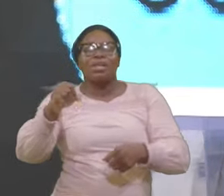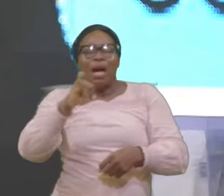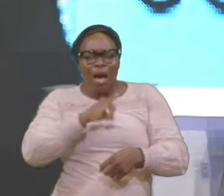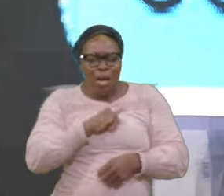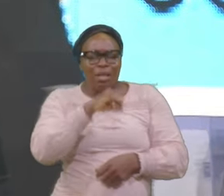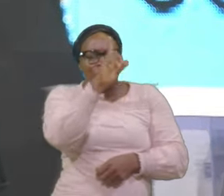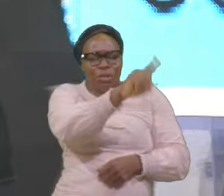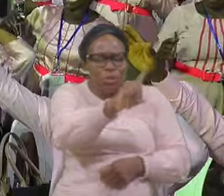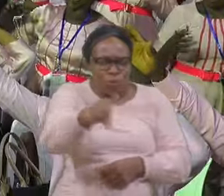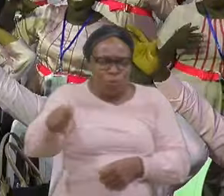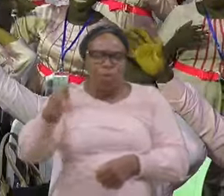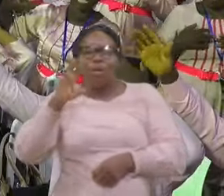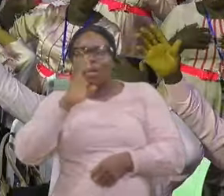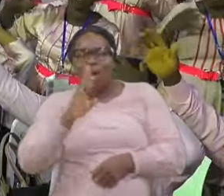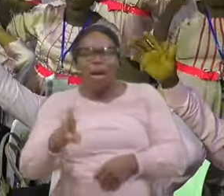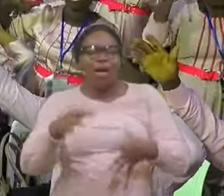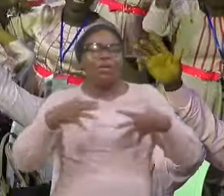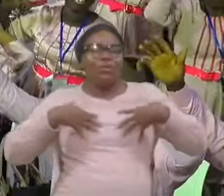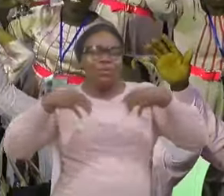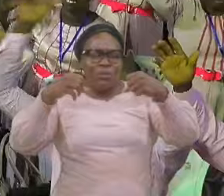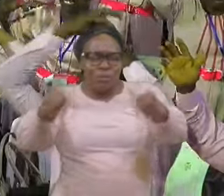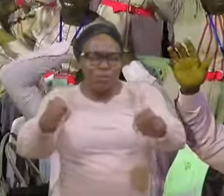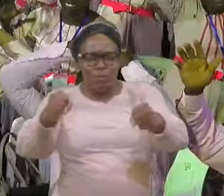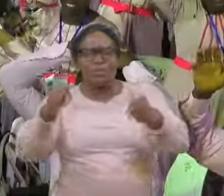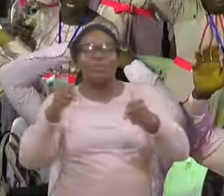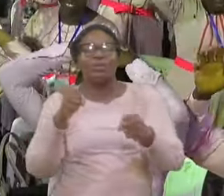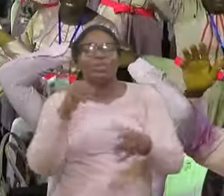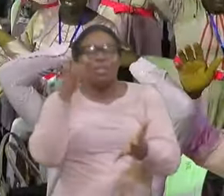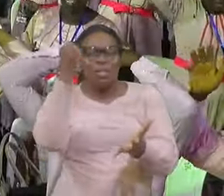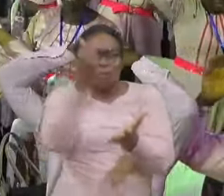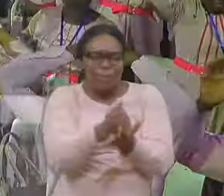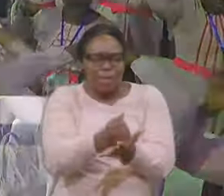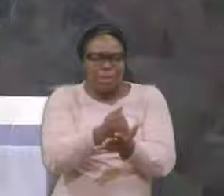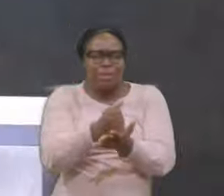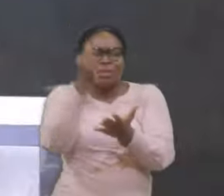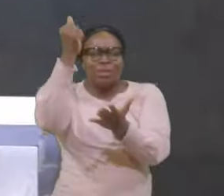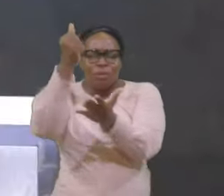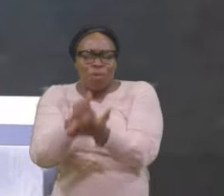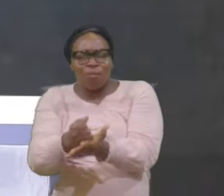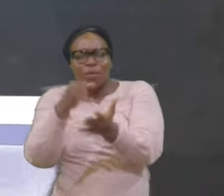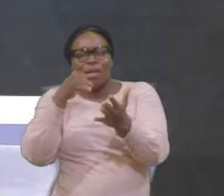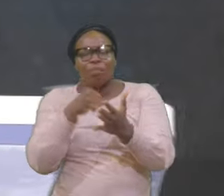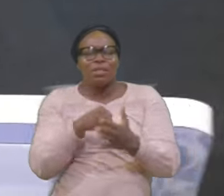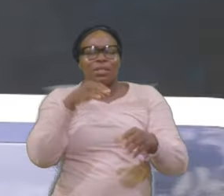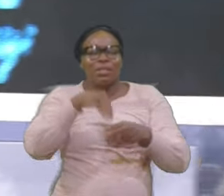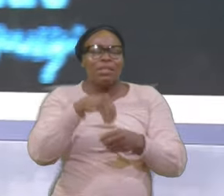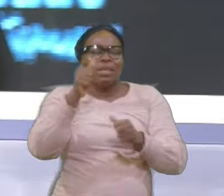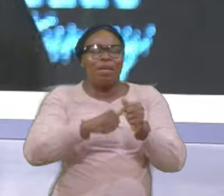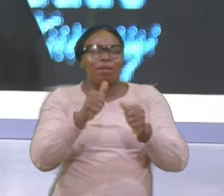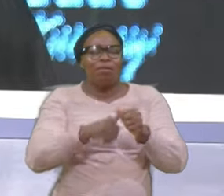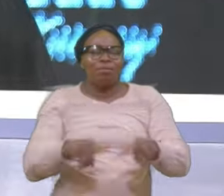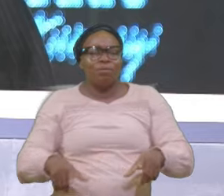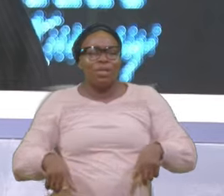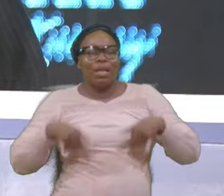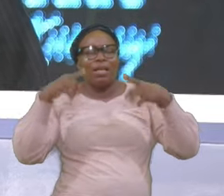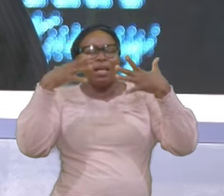Healed Confirm it Lord In Every Life In Jesus Name